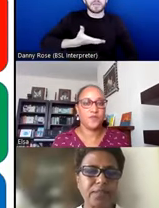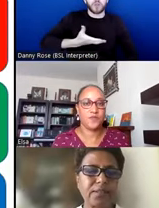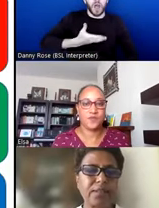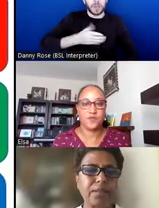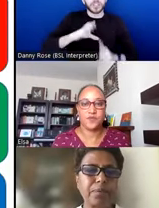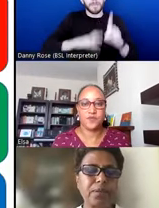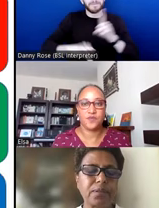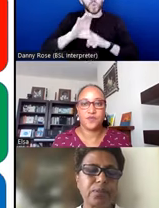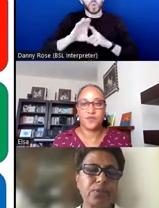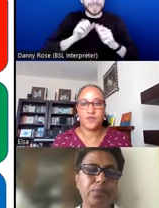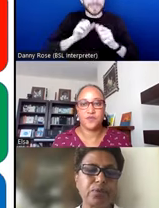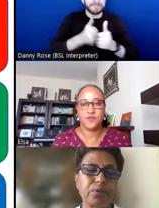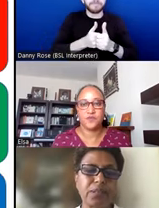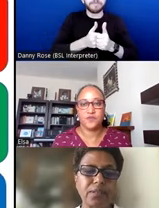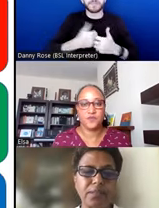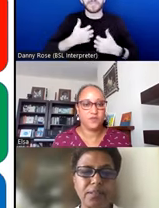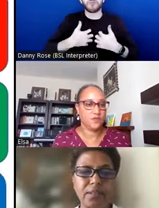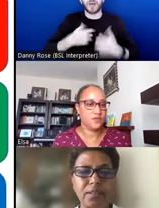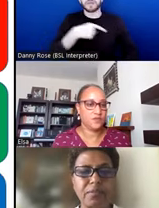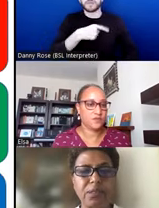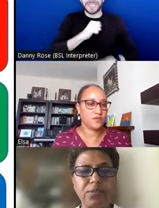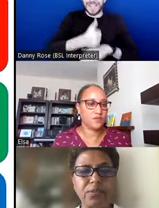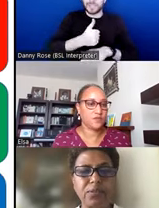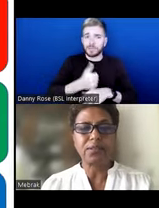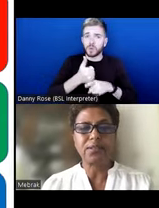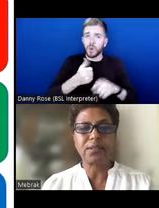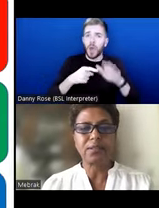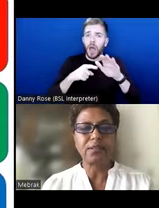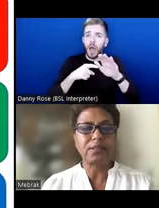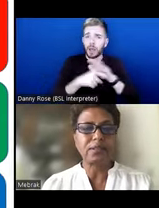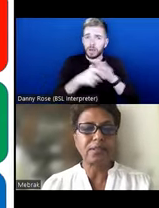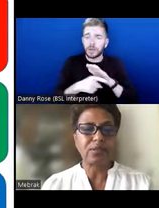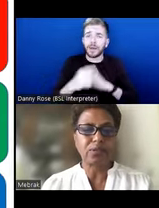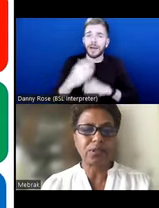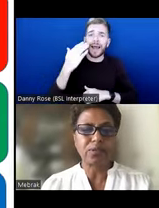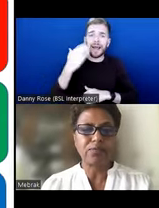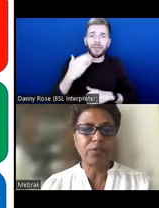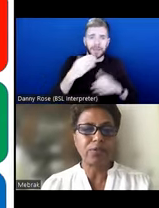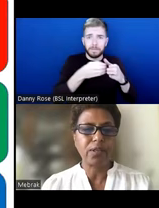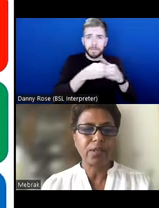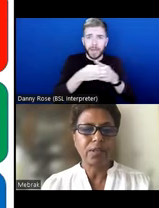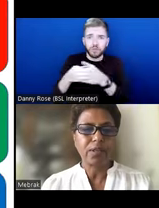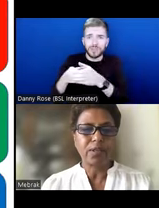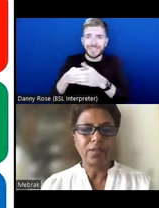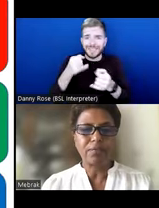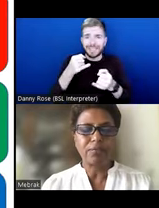It's set up to support migrants and ethnic minorities in Sussex in 2004.